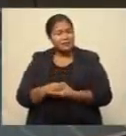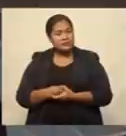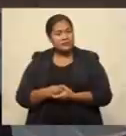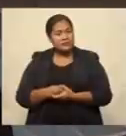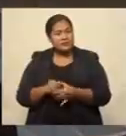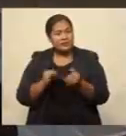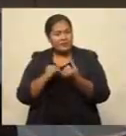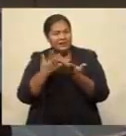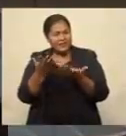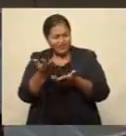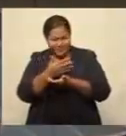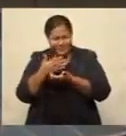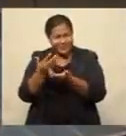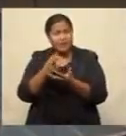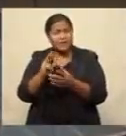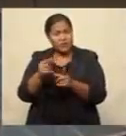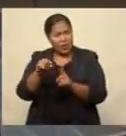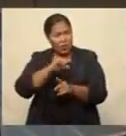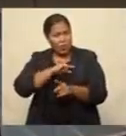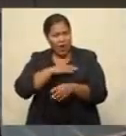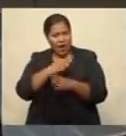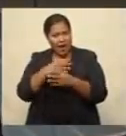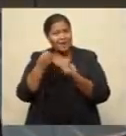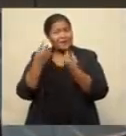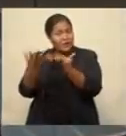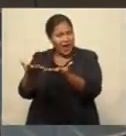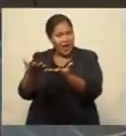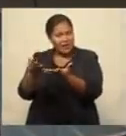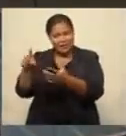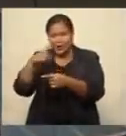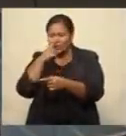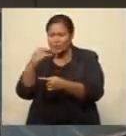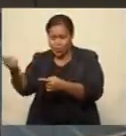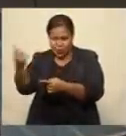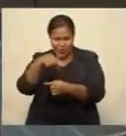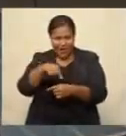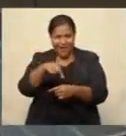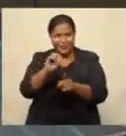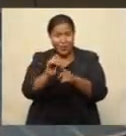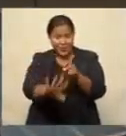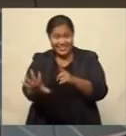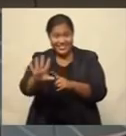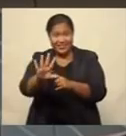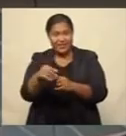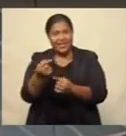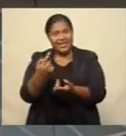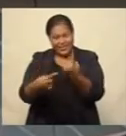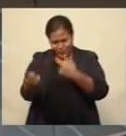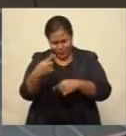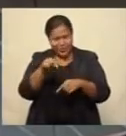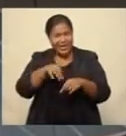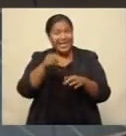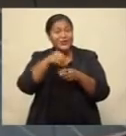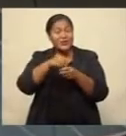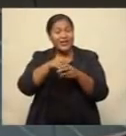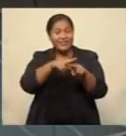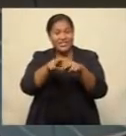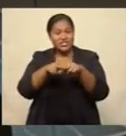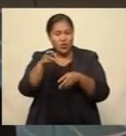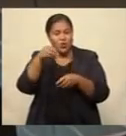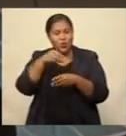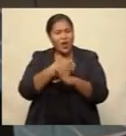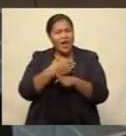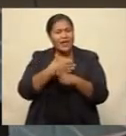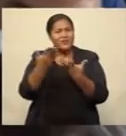quality of the, um, uh, workers who have come, uh, from Pacific nations, including Fiji, who are working in,